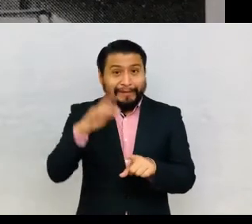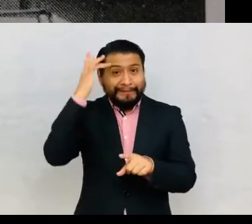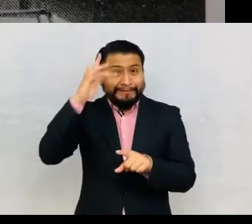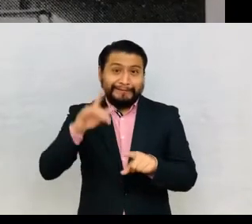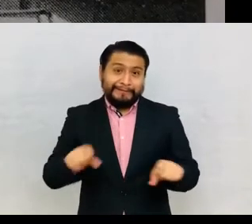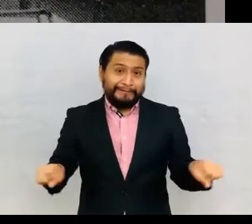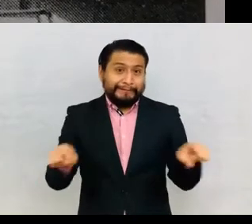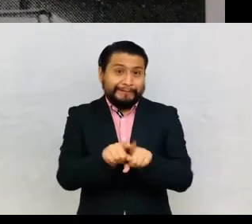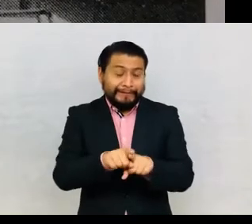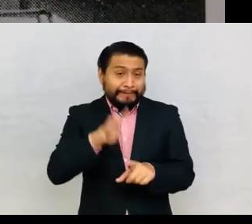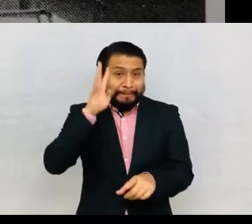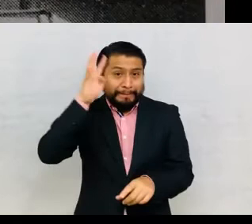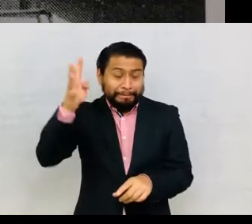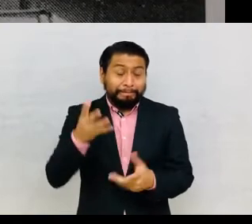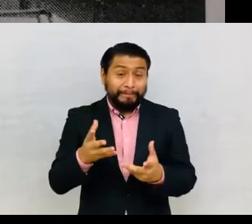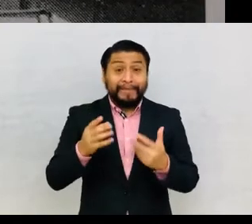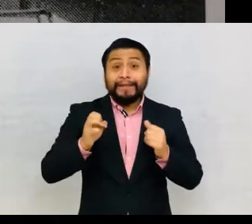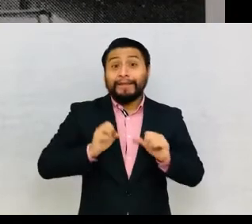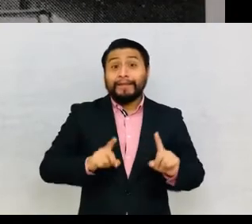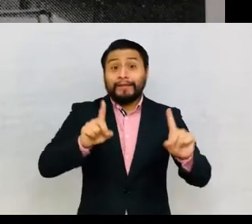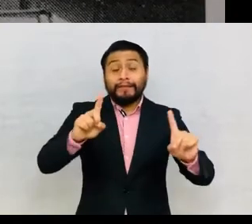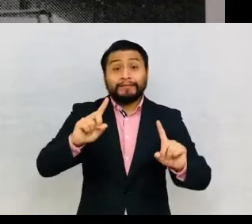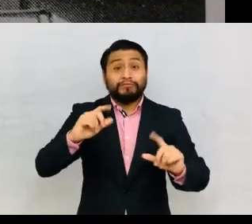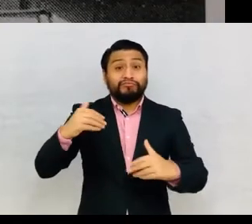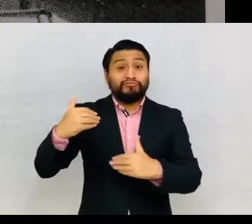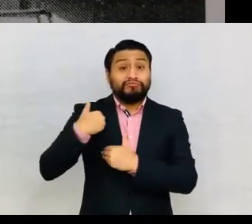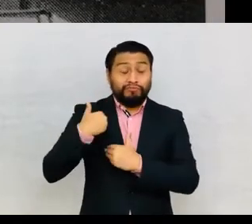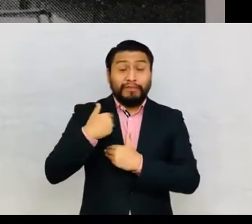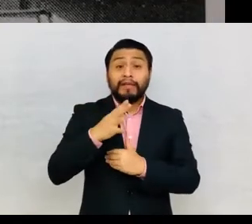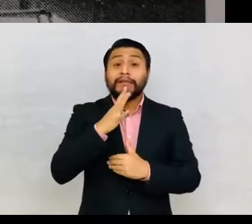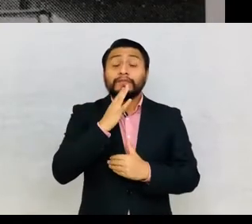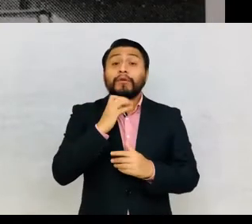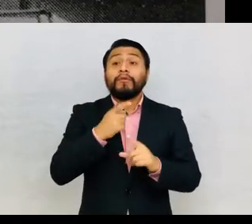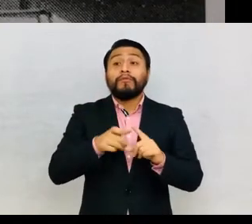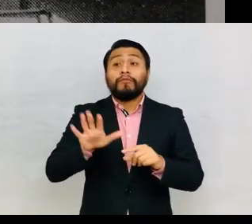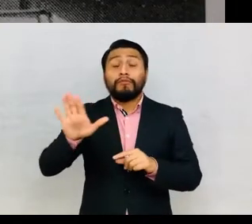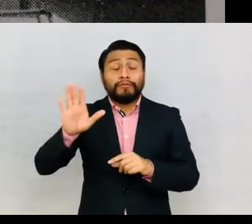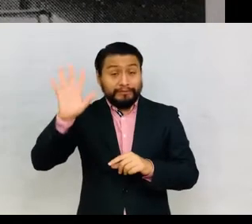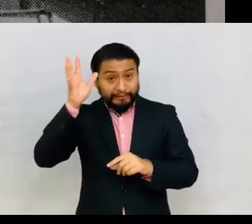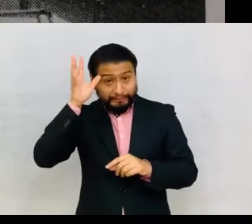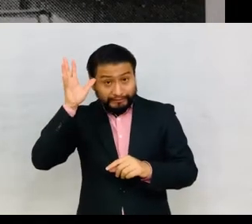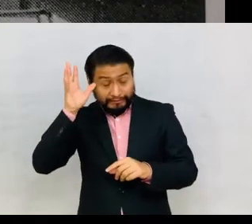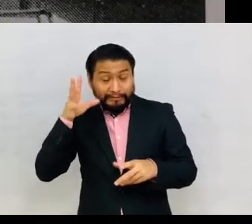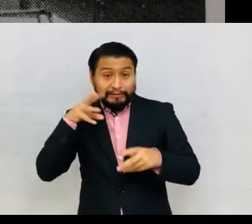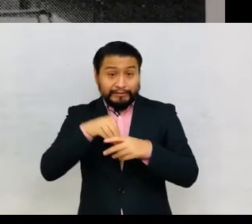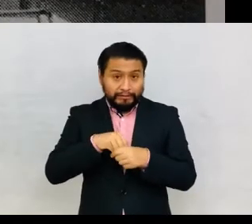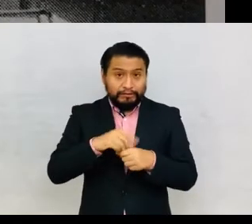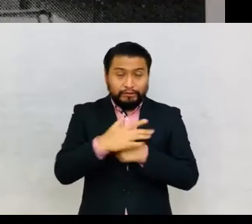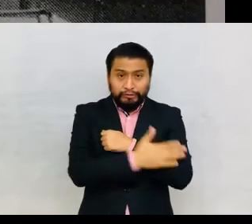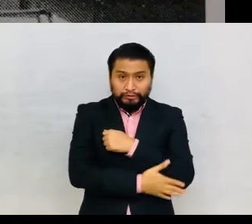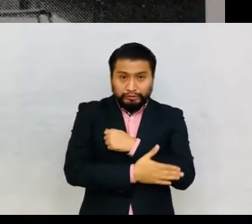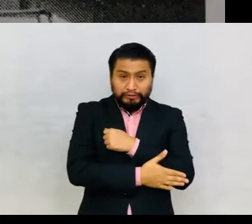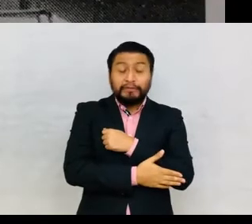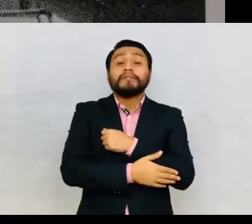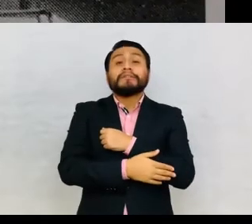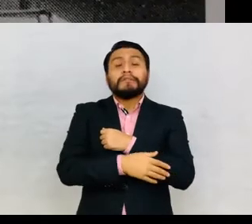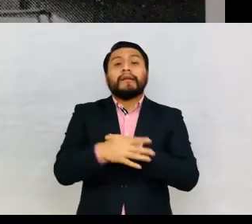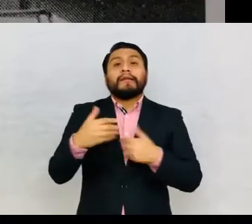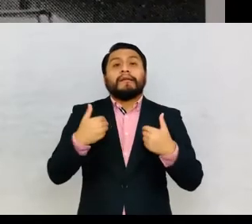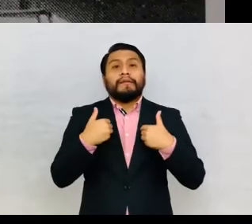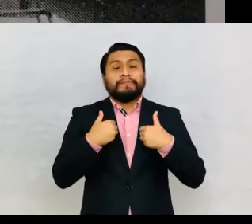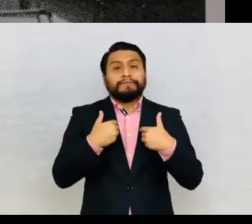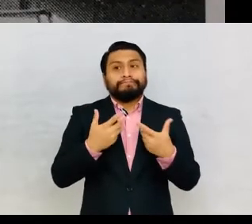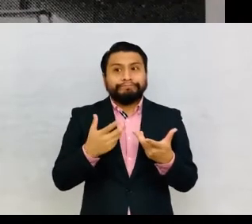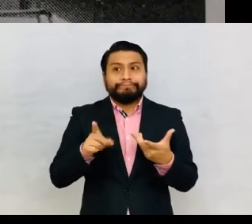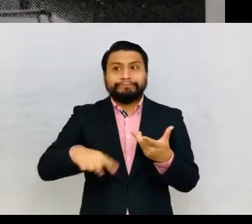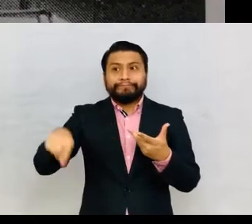the rest. the educational authorities spoke of the educational incorporation of indigenous people into the nation, and such incorporation